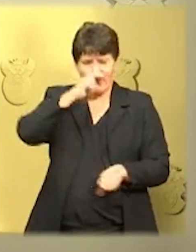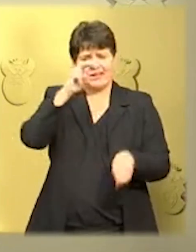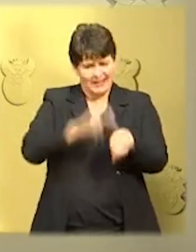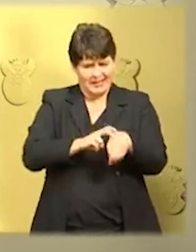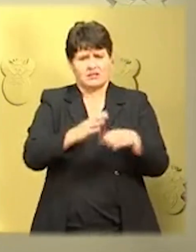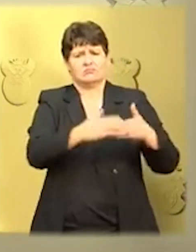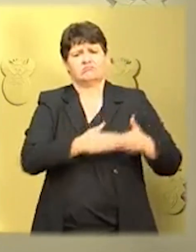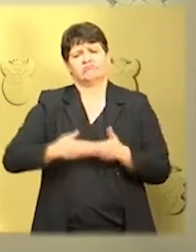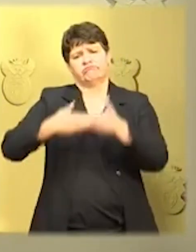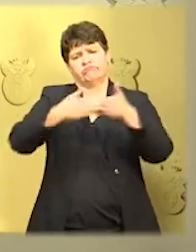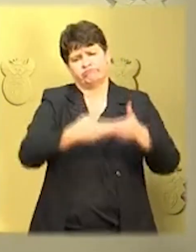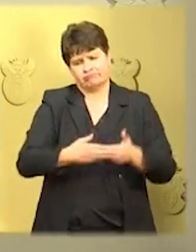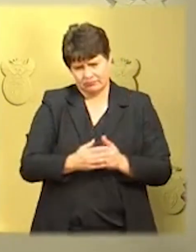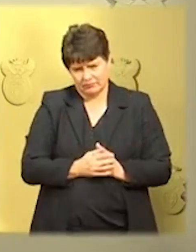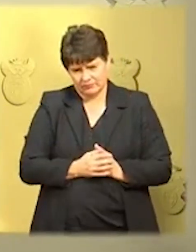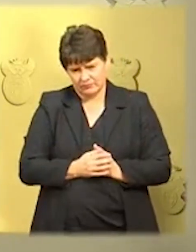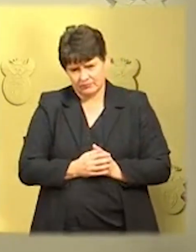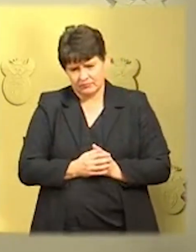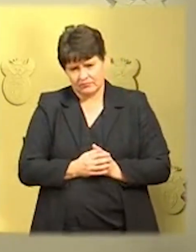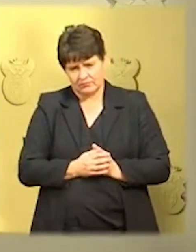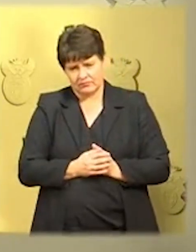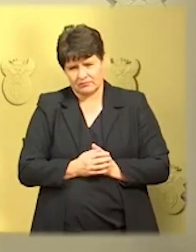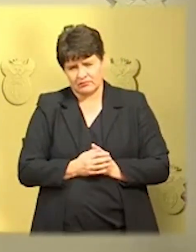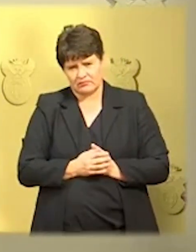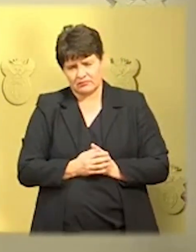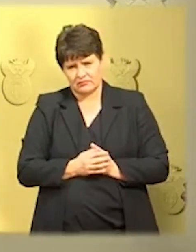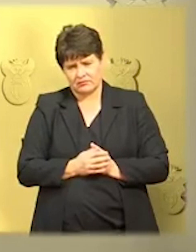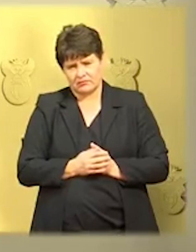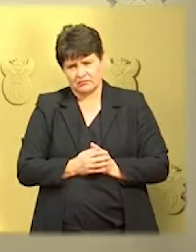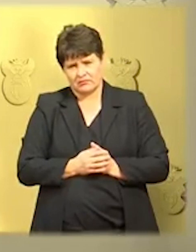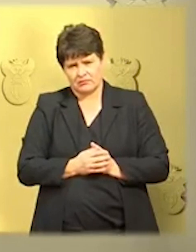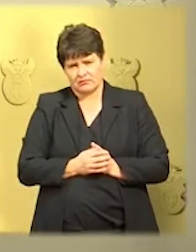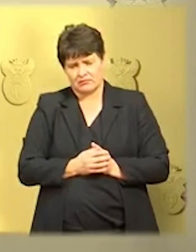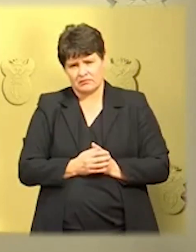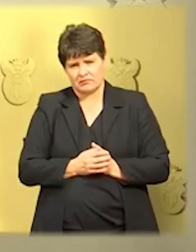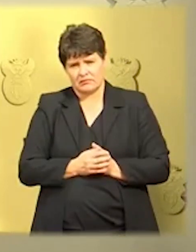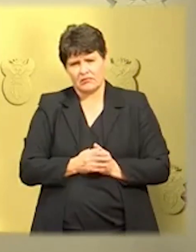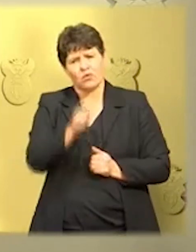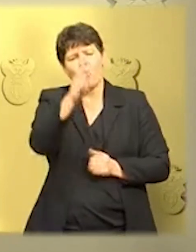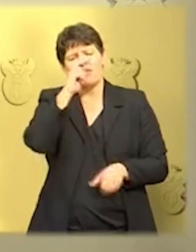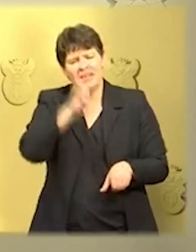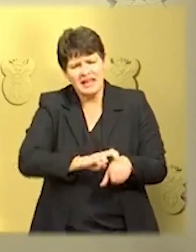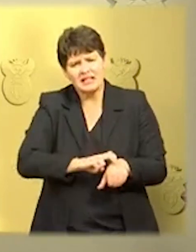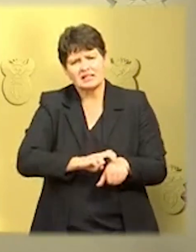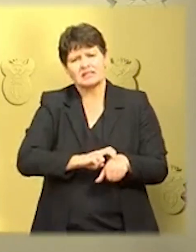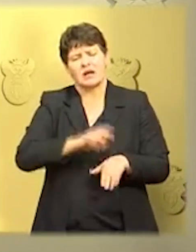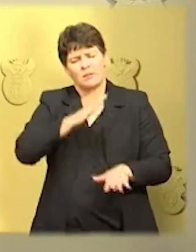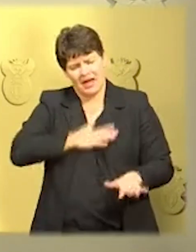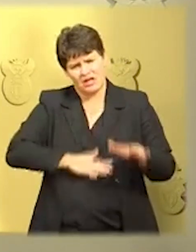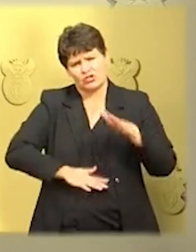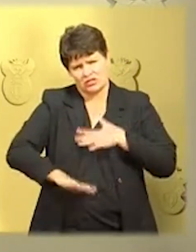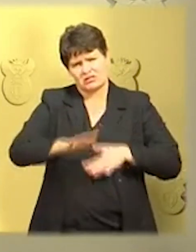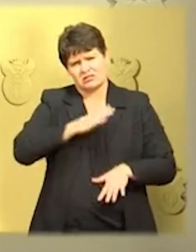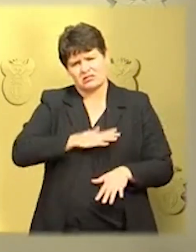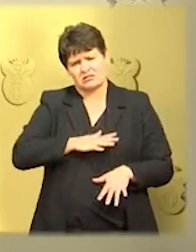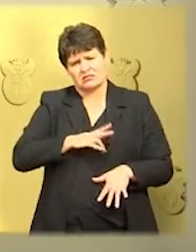also a time to act responsibly. But it is also a time for patience. There is no